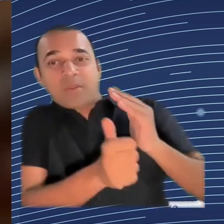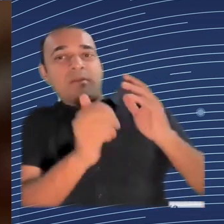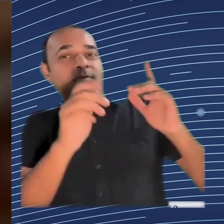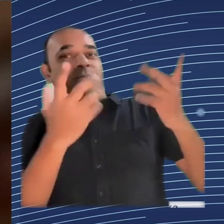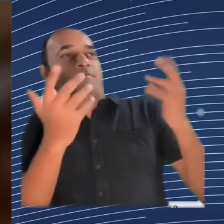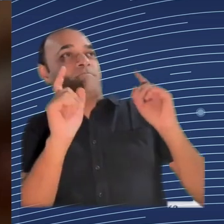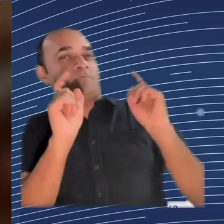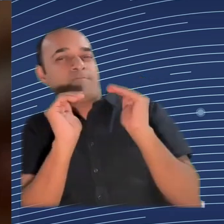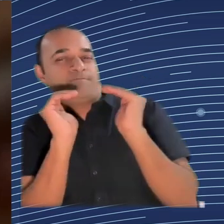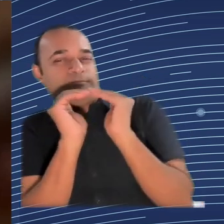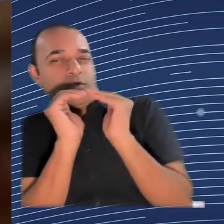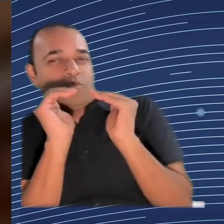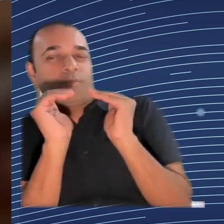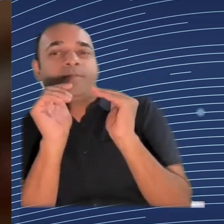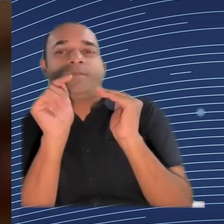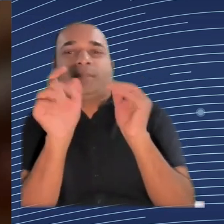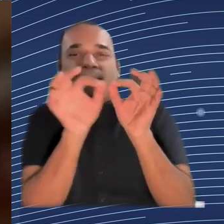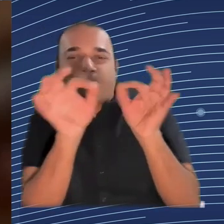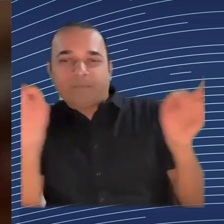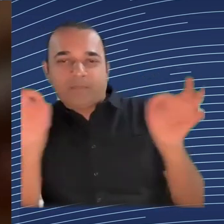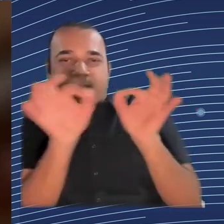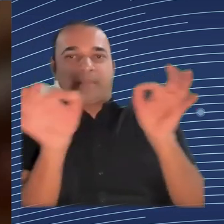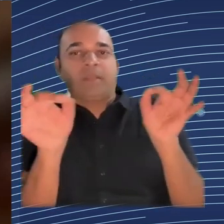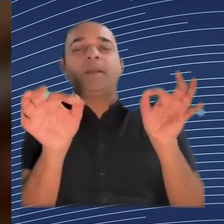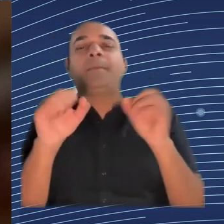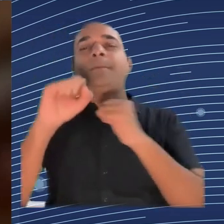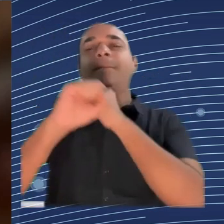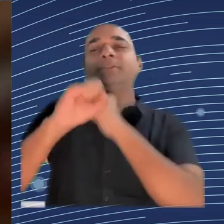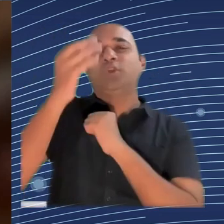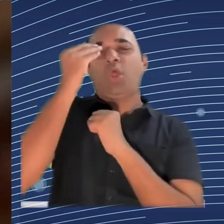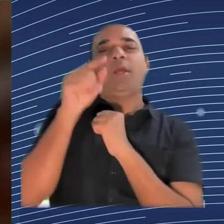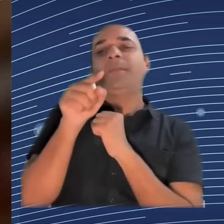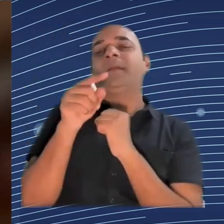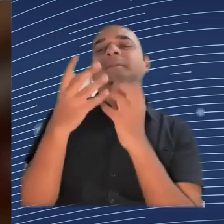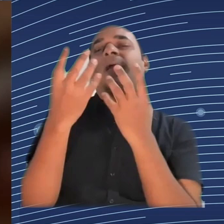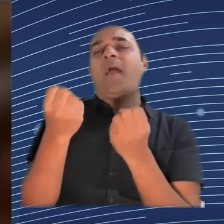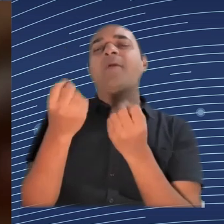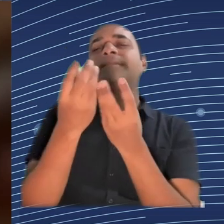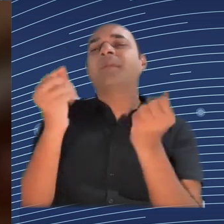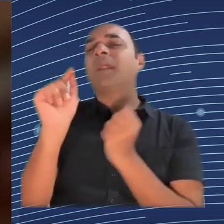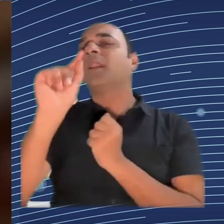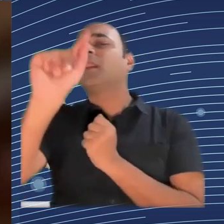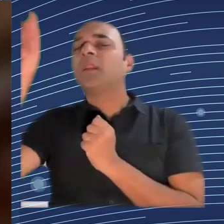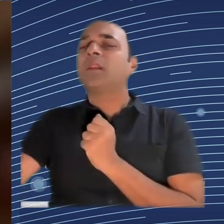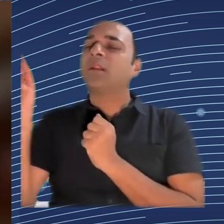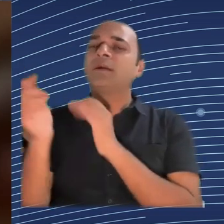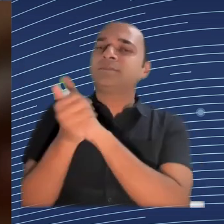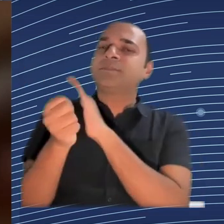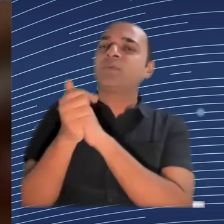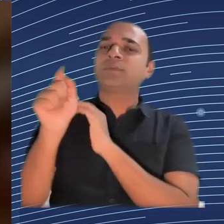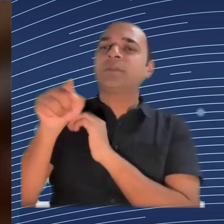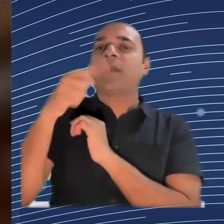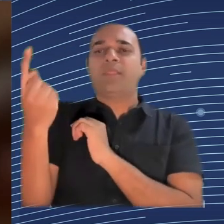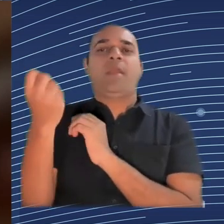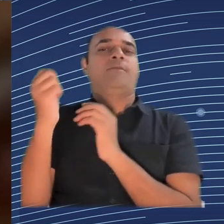measures are accurate, maybe. So it's I don't think you need to have machine learning skills to be able to